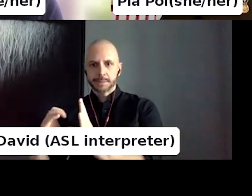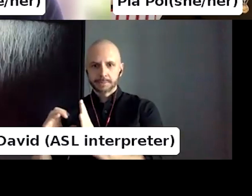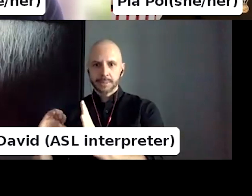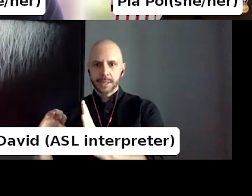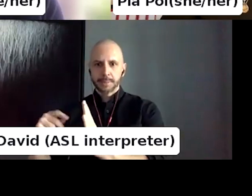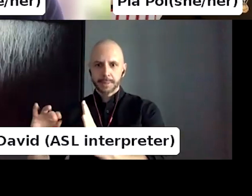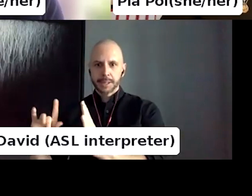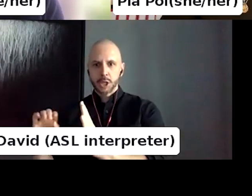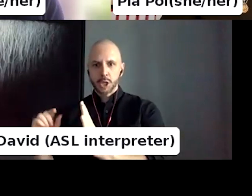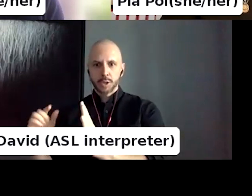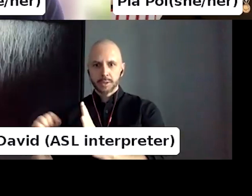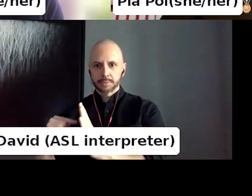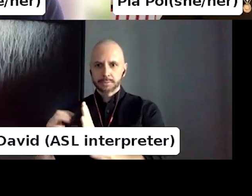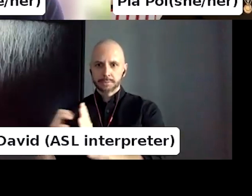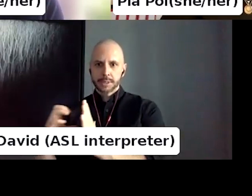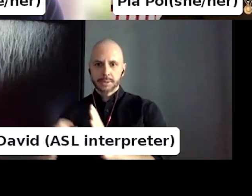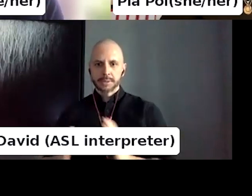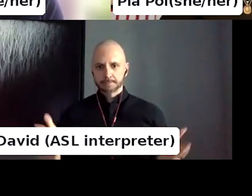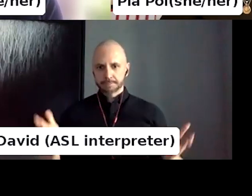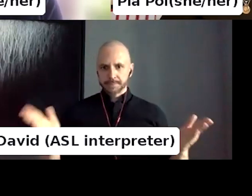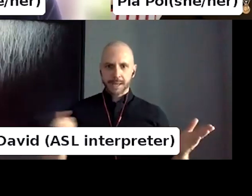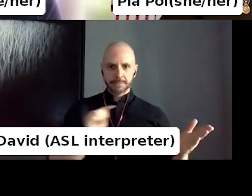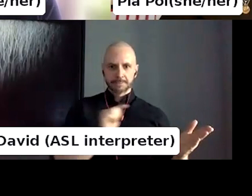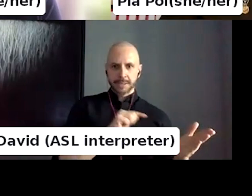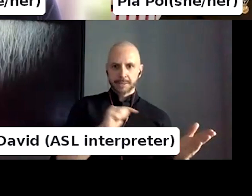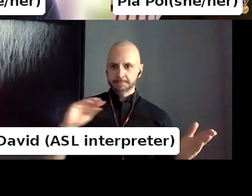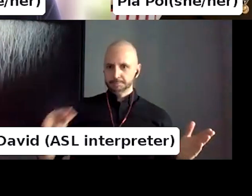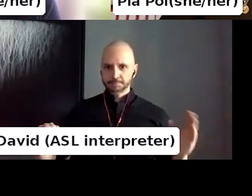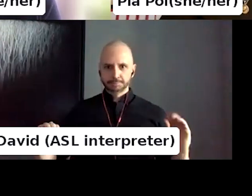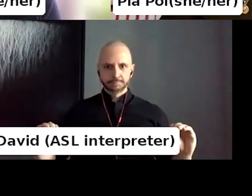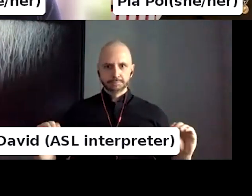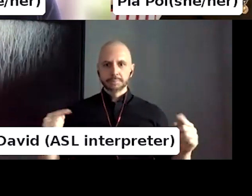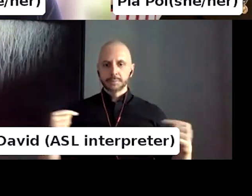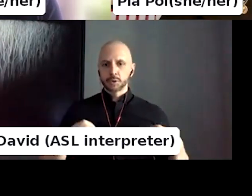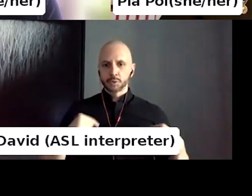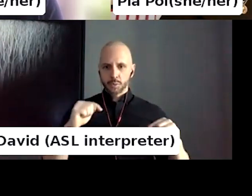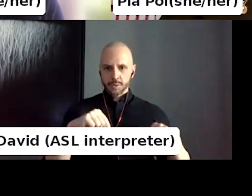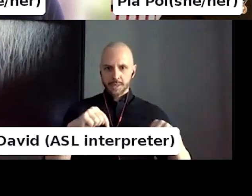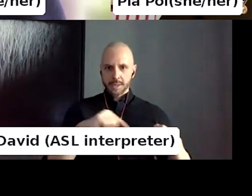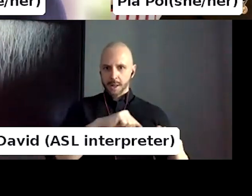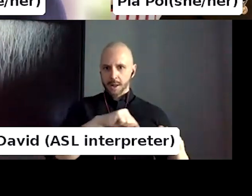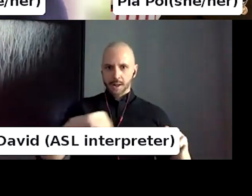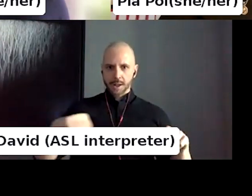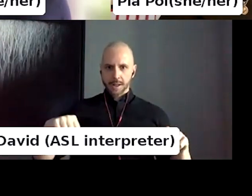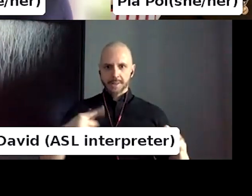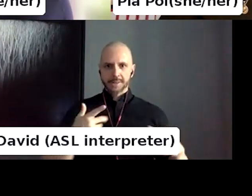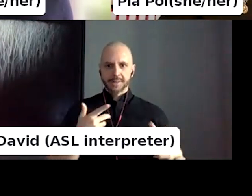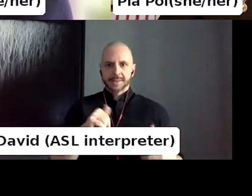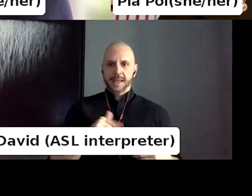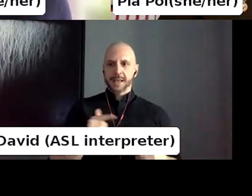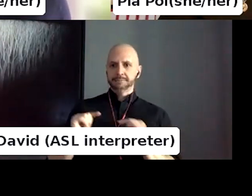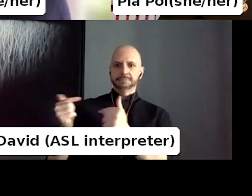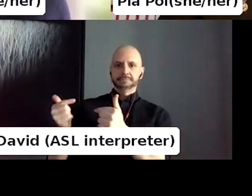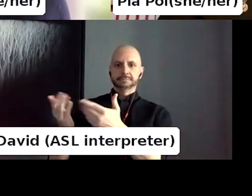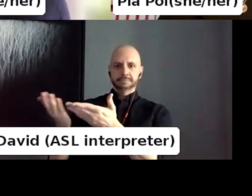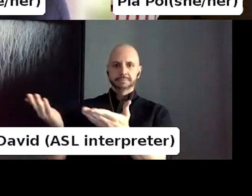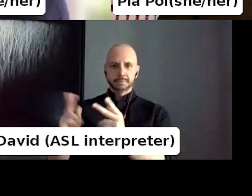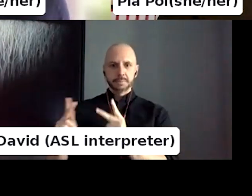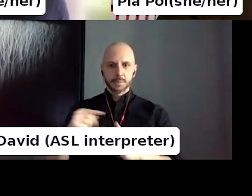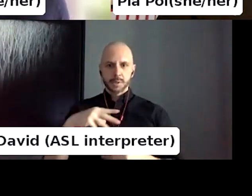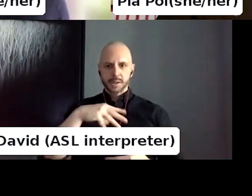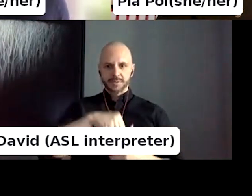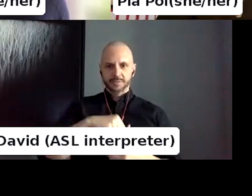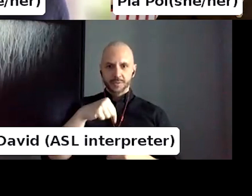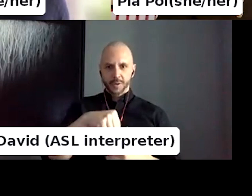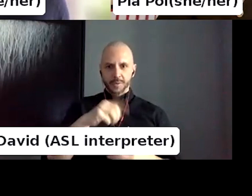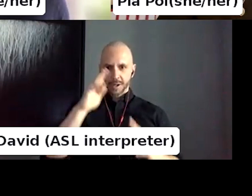ideas are consolidated. The art gives people a space to experiment. And this